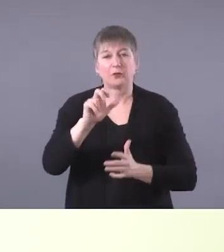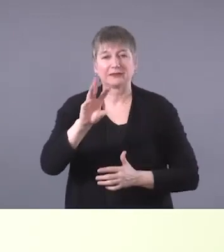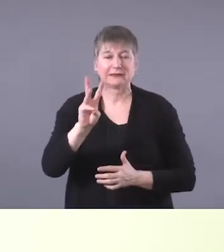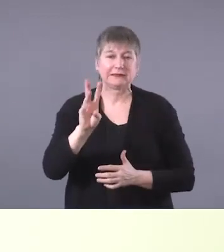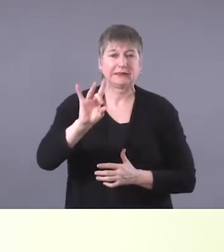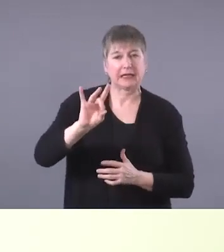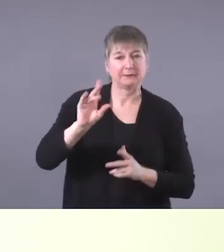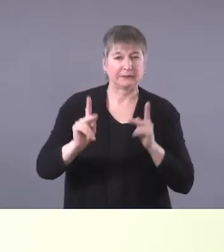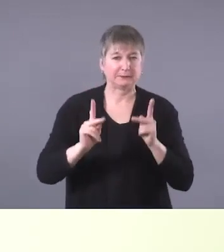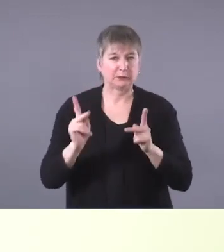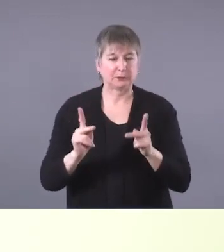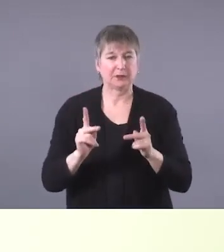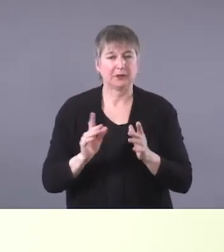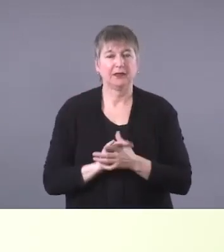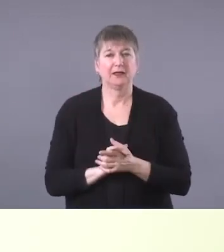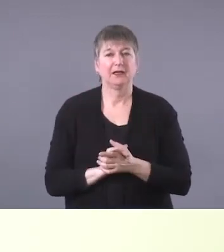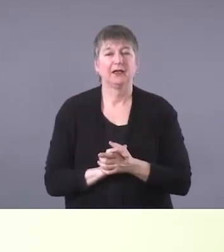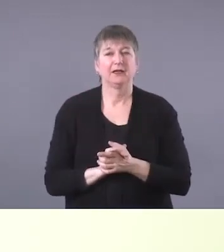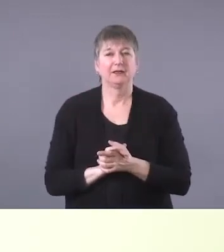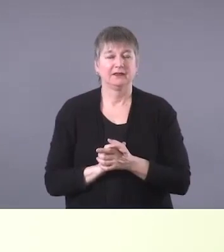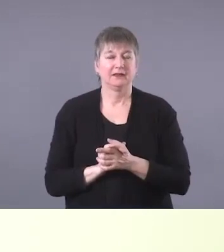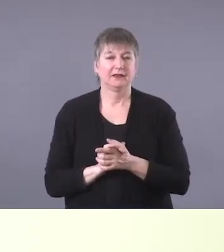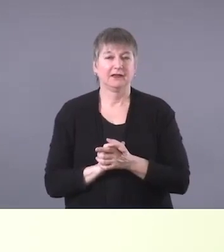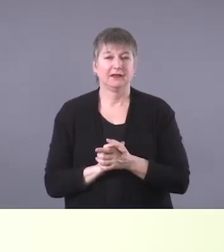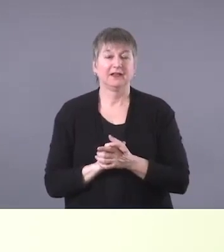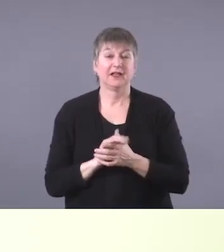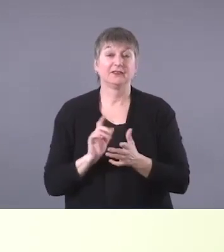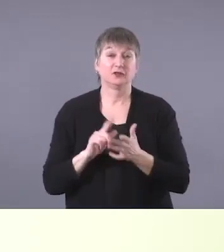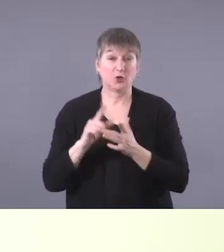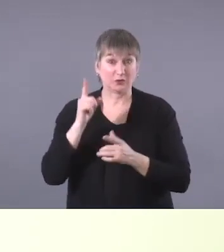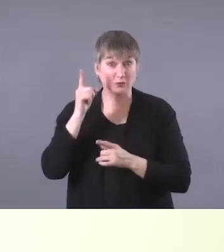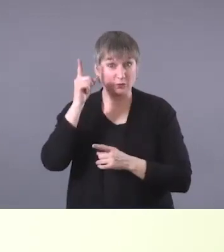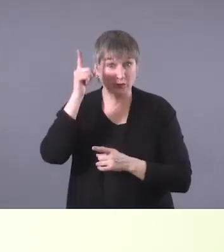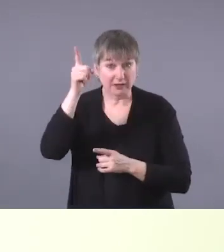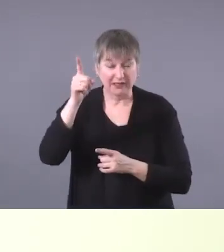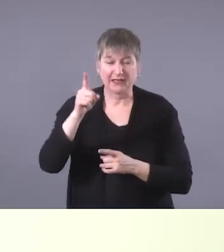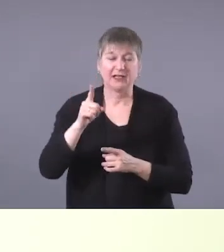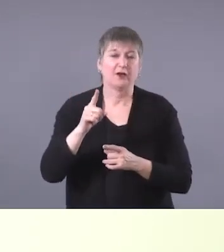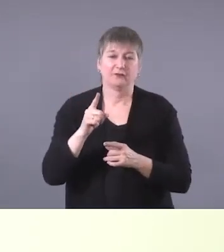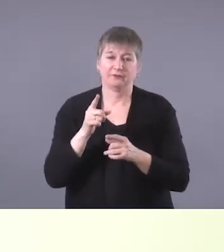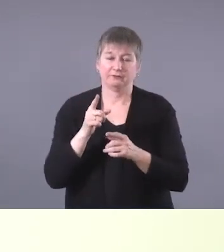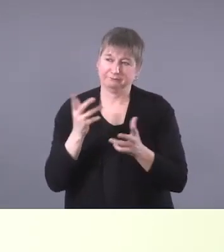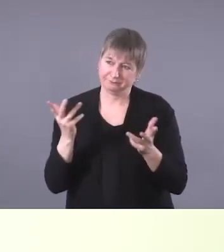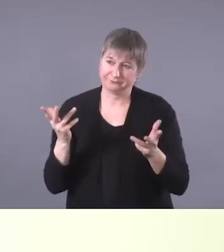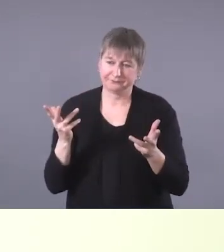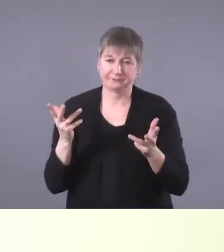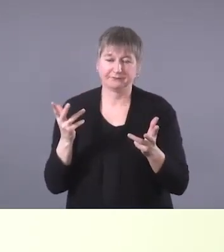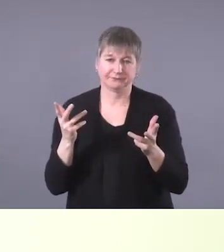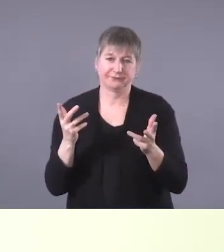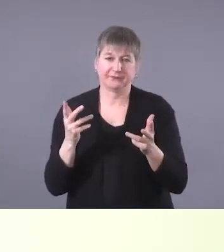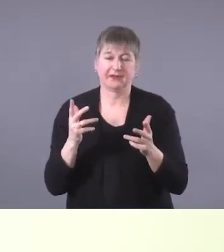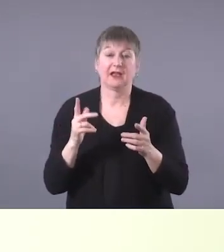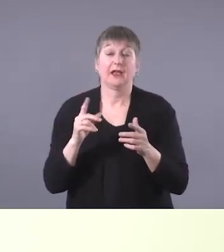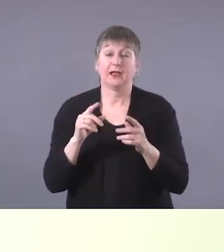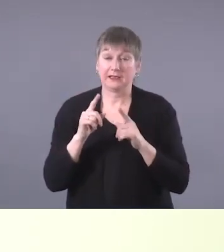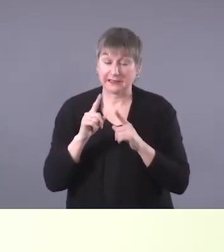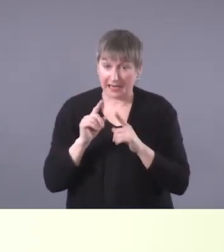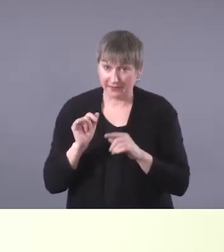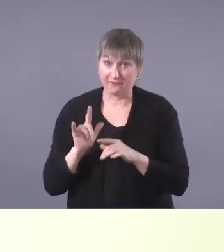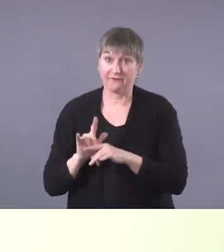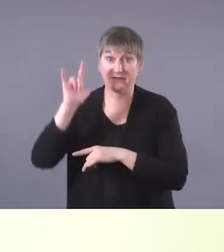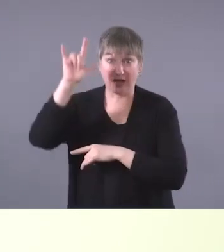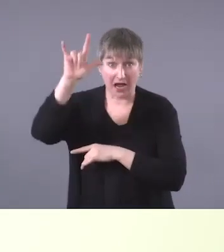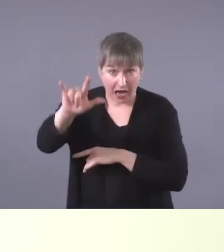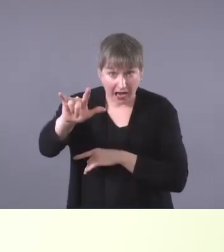it is remote access to this community. There, you can either fly in,